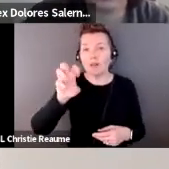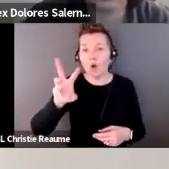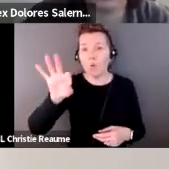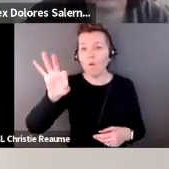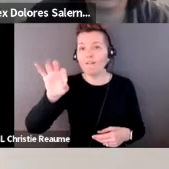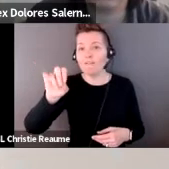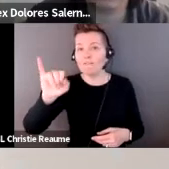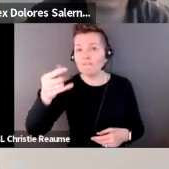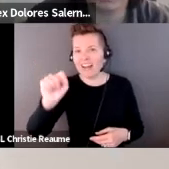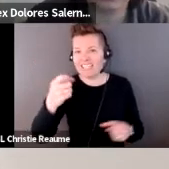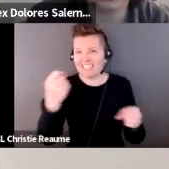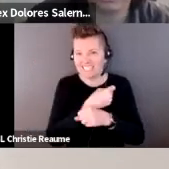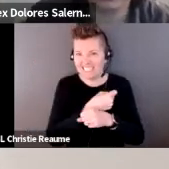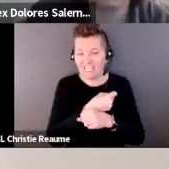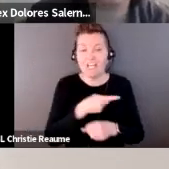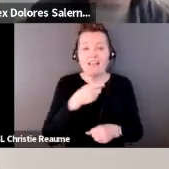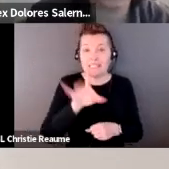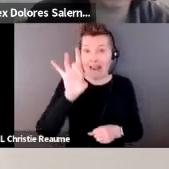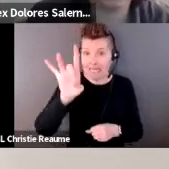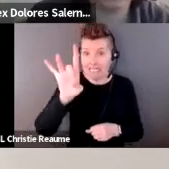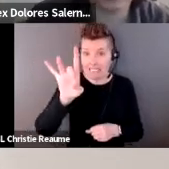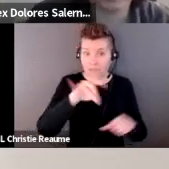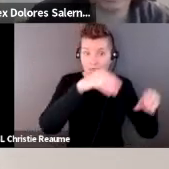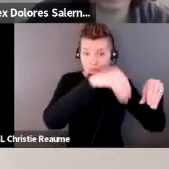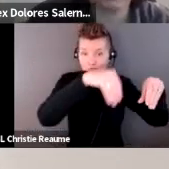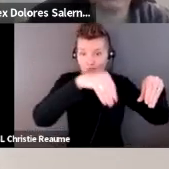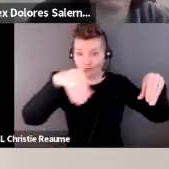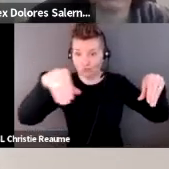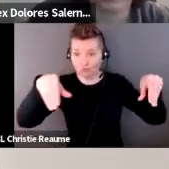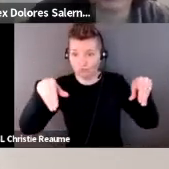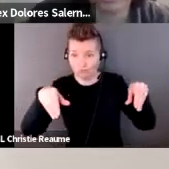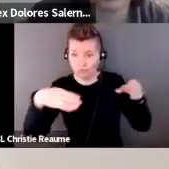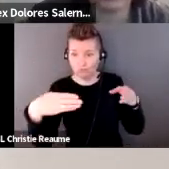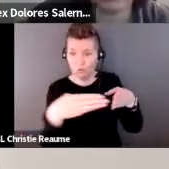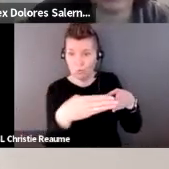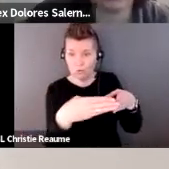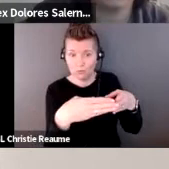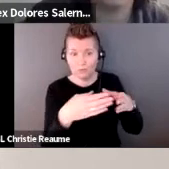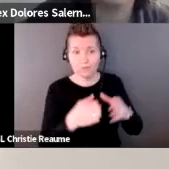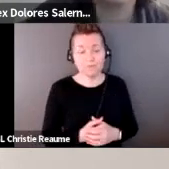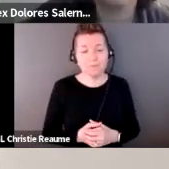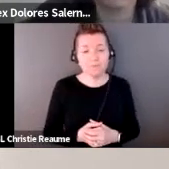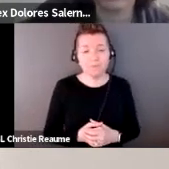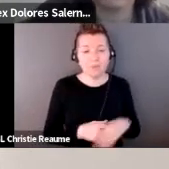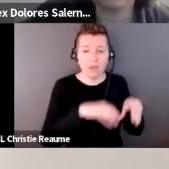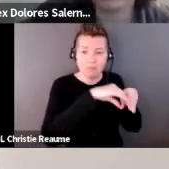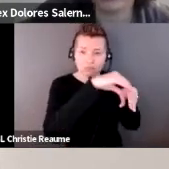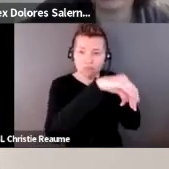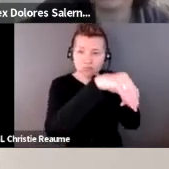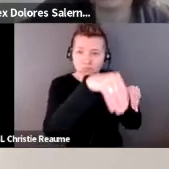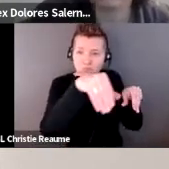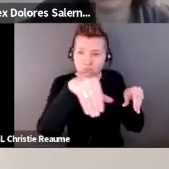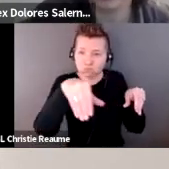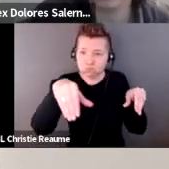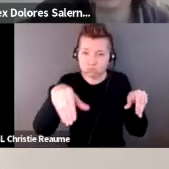huddled together on a wood floor in a corner by a column. They huddled together with a range of